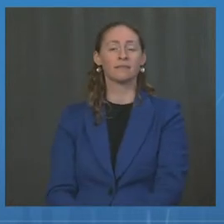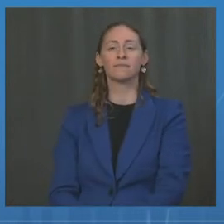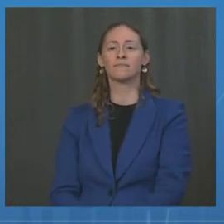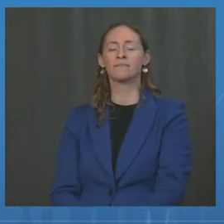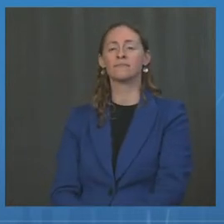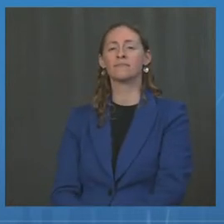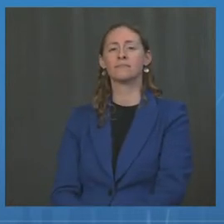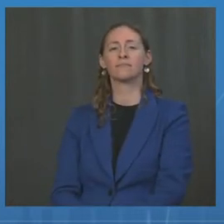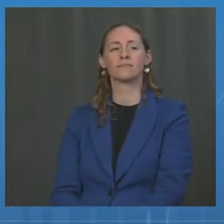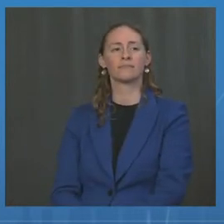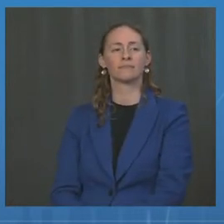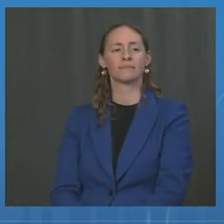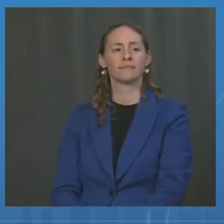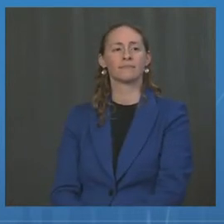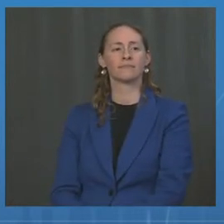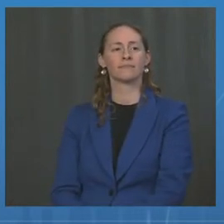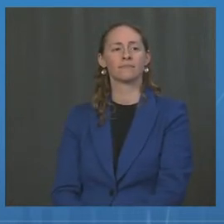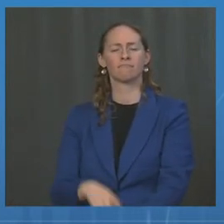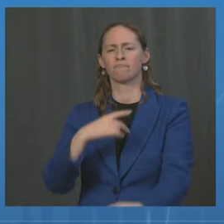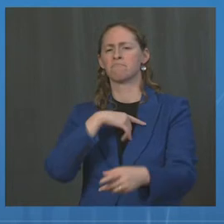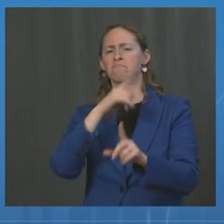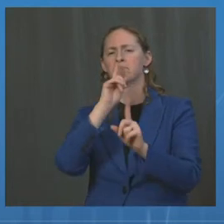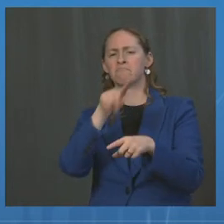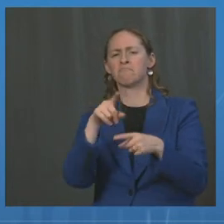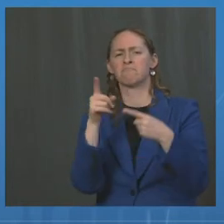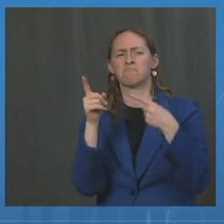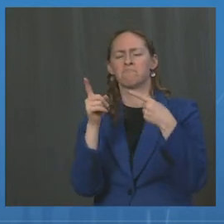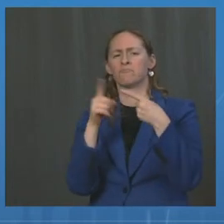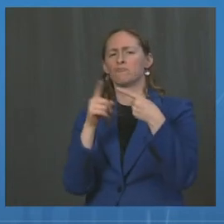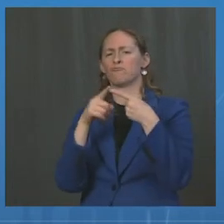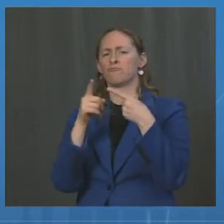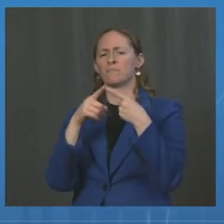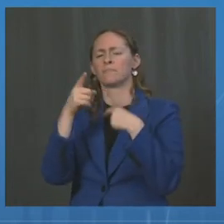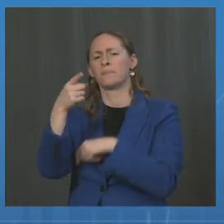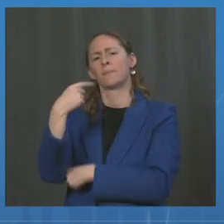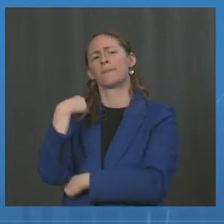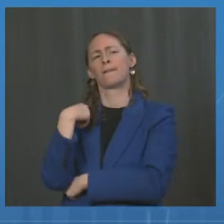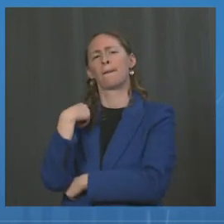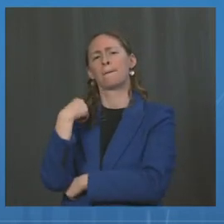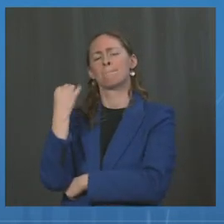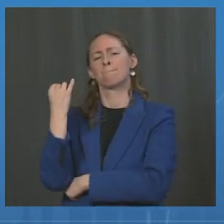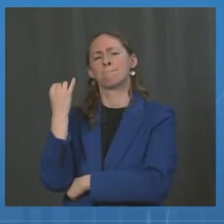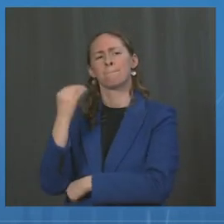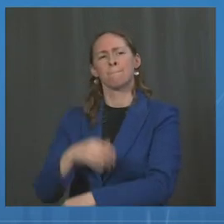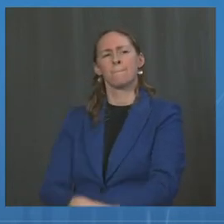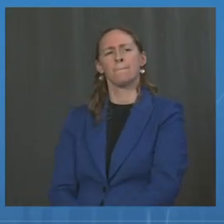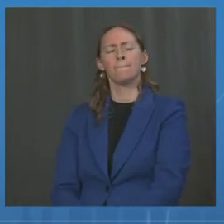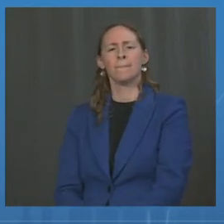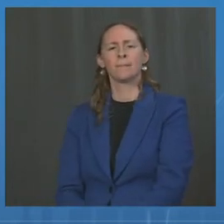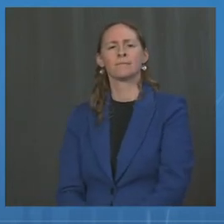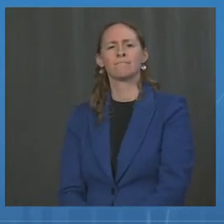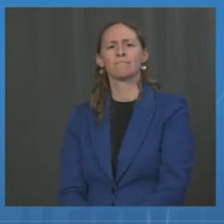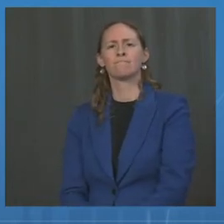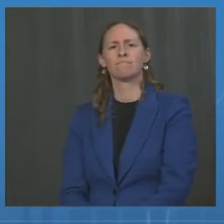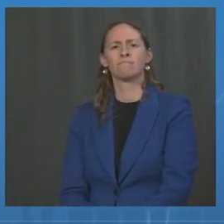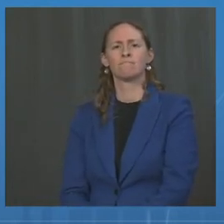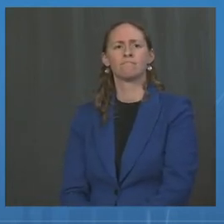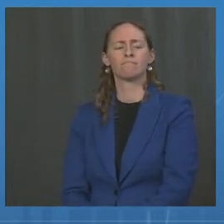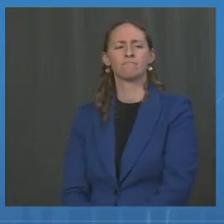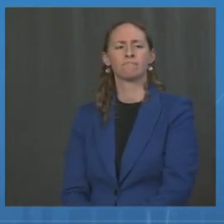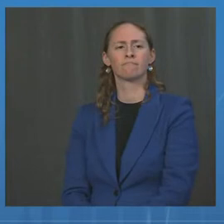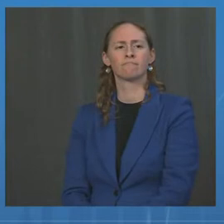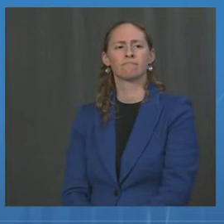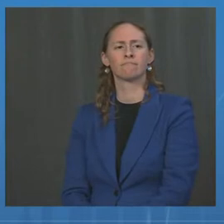Well, regarding your first question, the determination whether something is now constitute